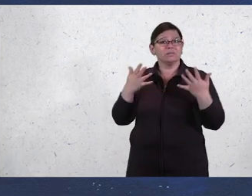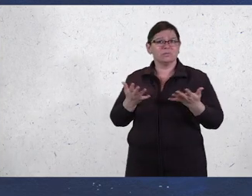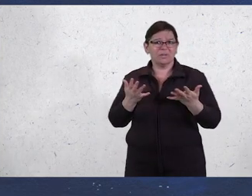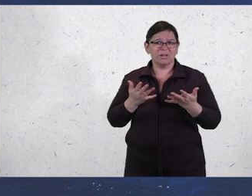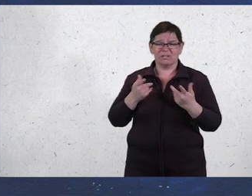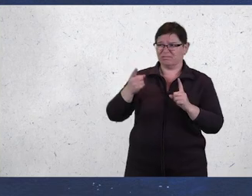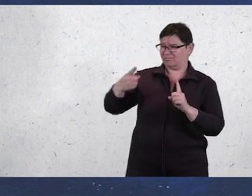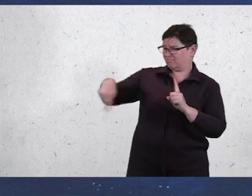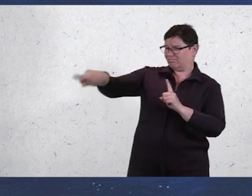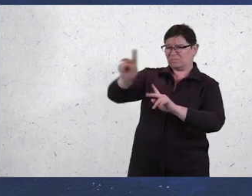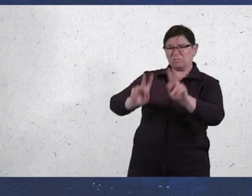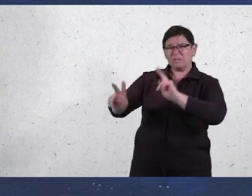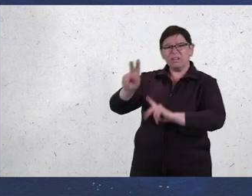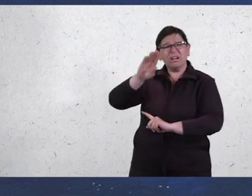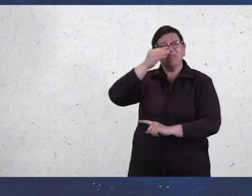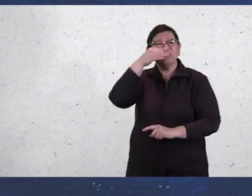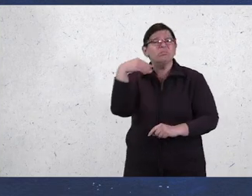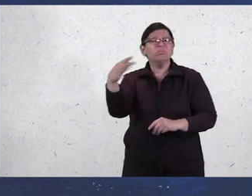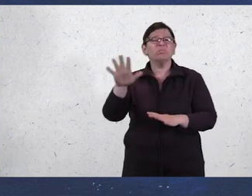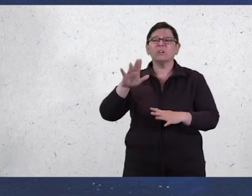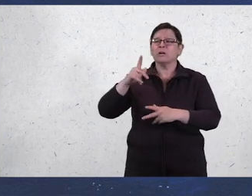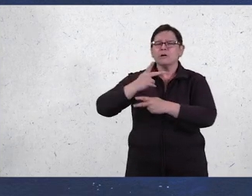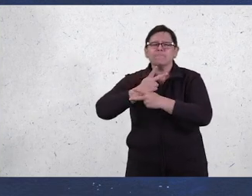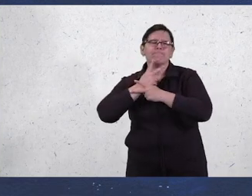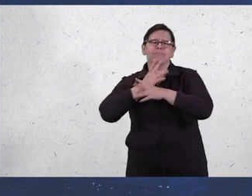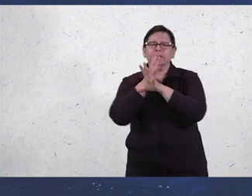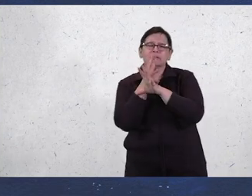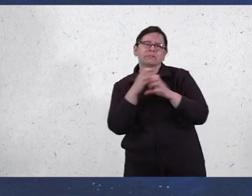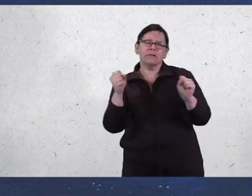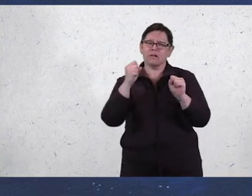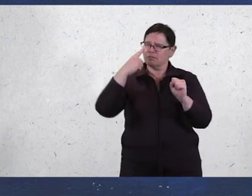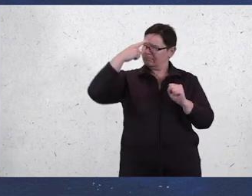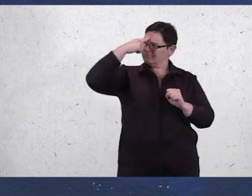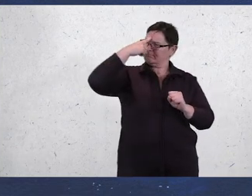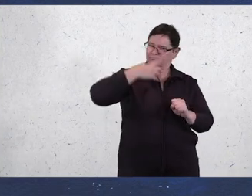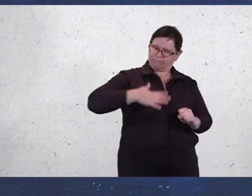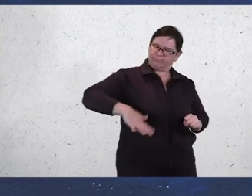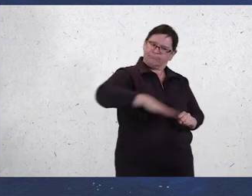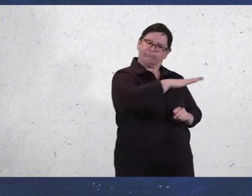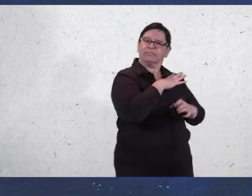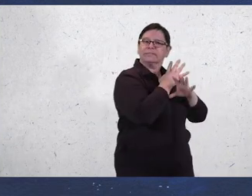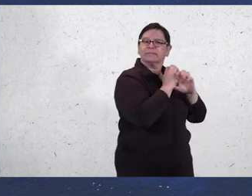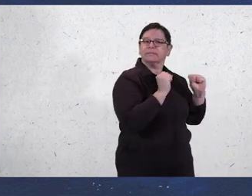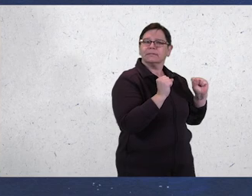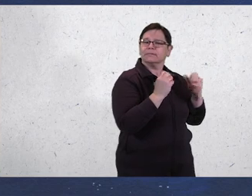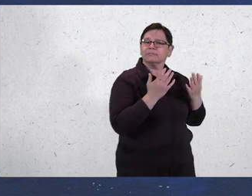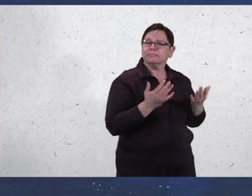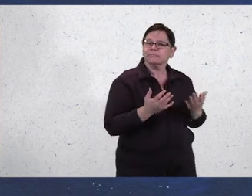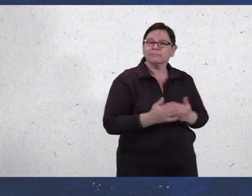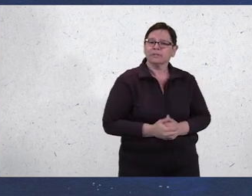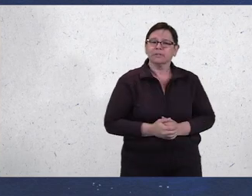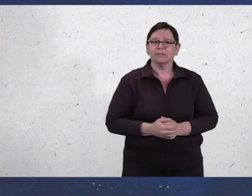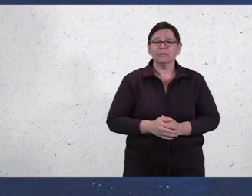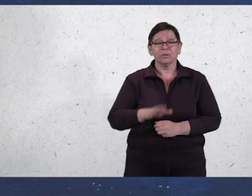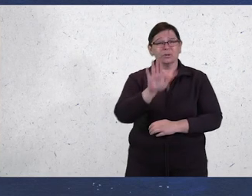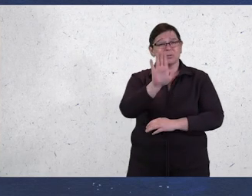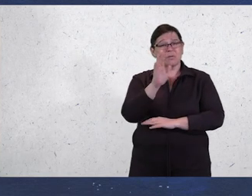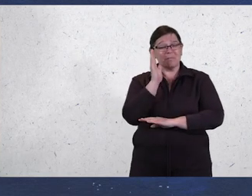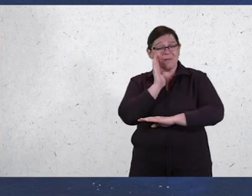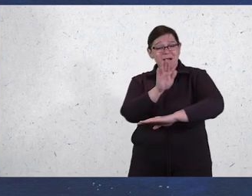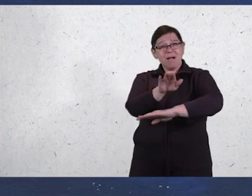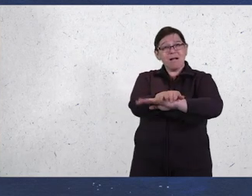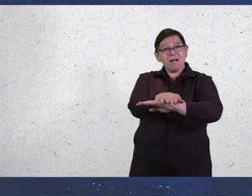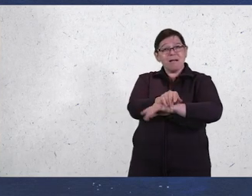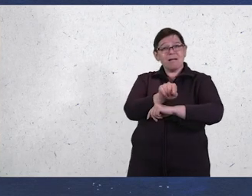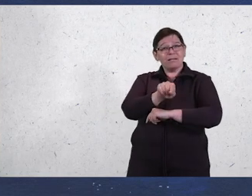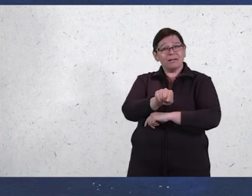anxiety experienced was feeling like those around us weren't taking the proper precautions to ensure our safety. Your bed is